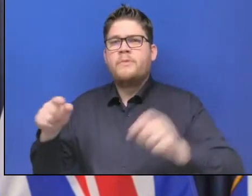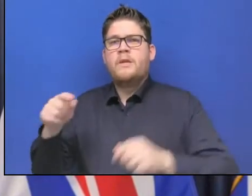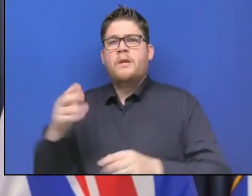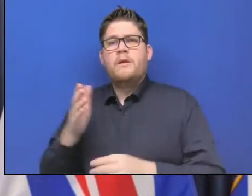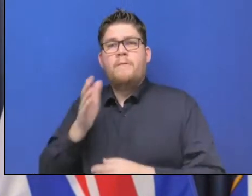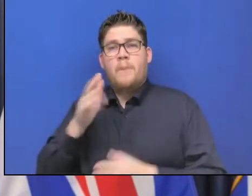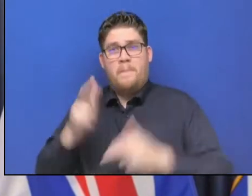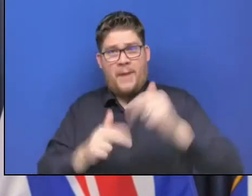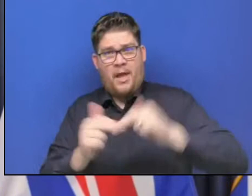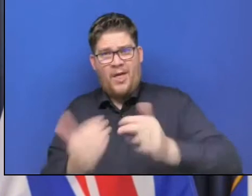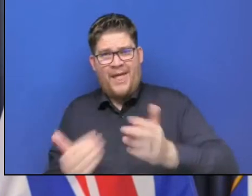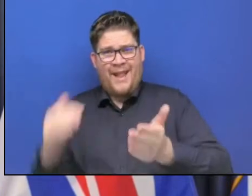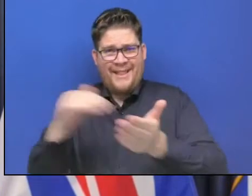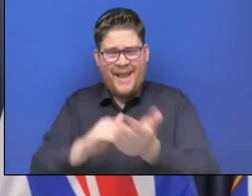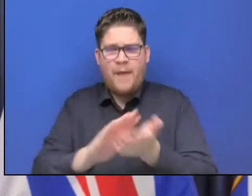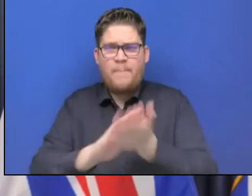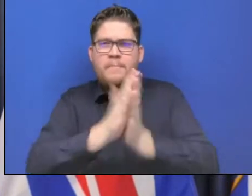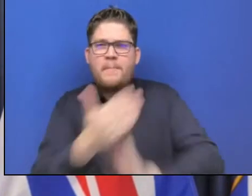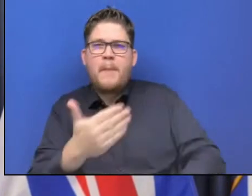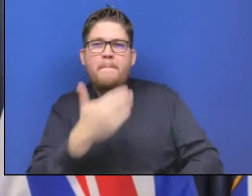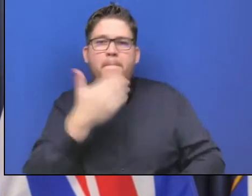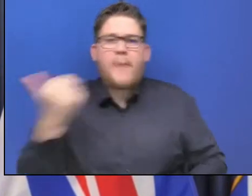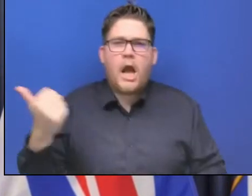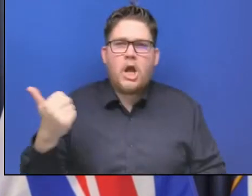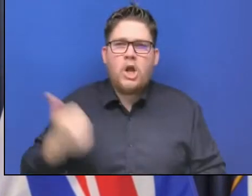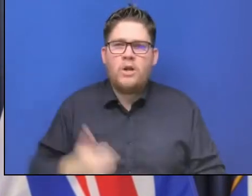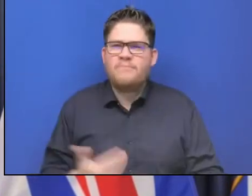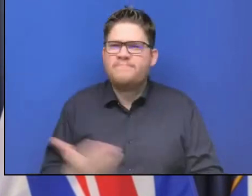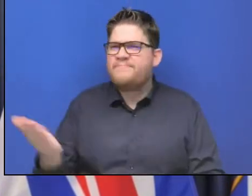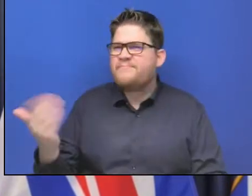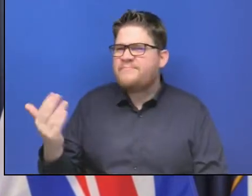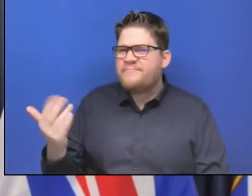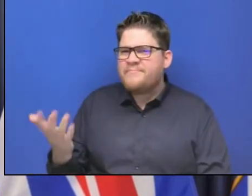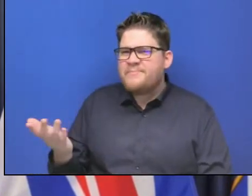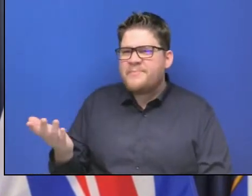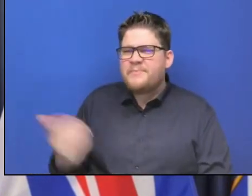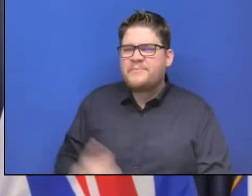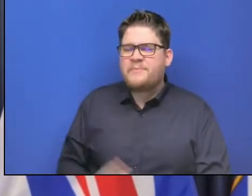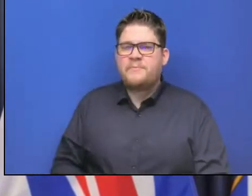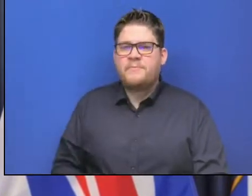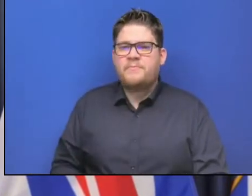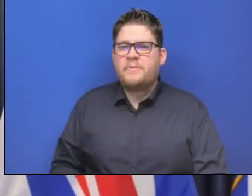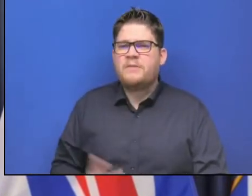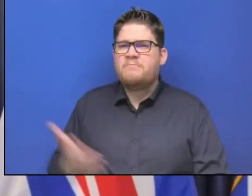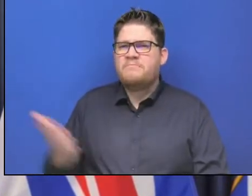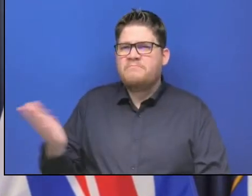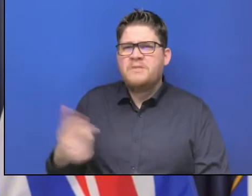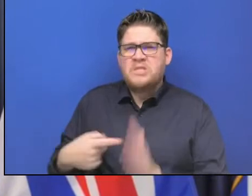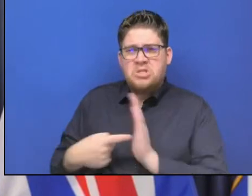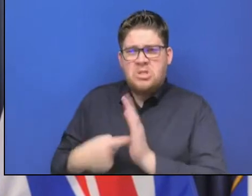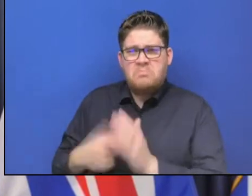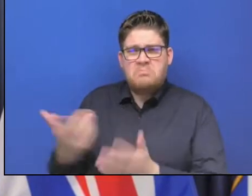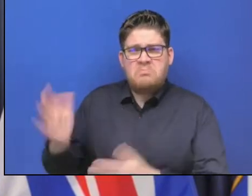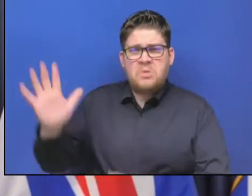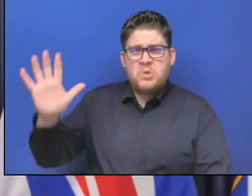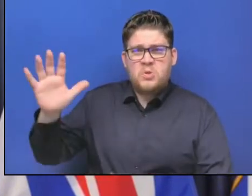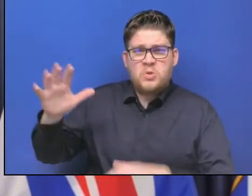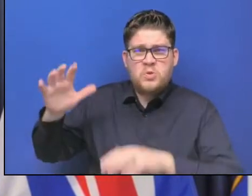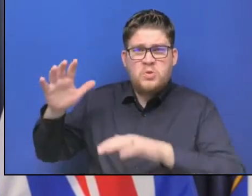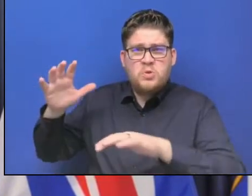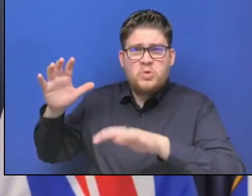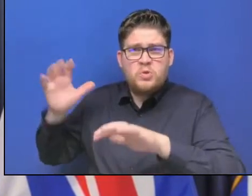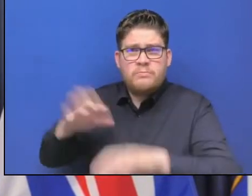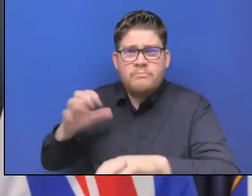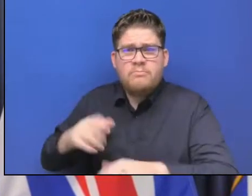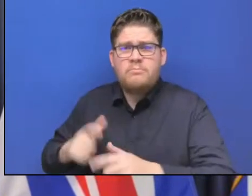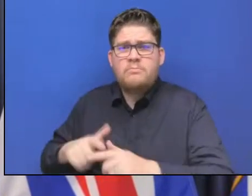emphasis on mitigating when storms like this happen? Or will it be things like on a grander scale of making sure that people can